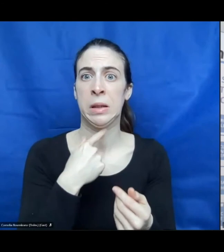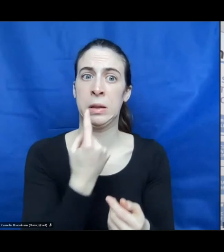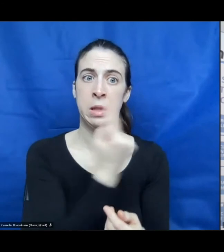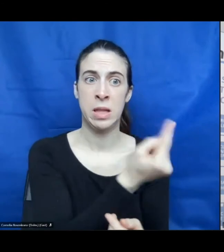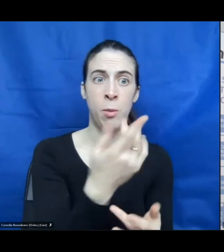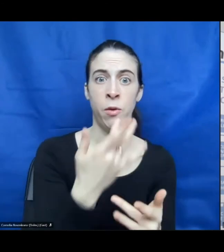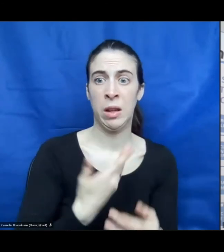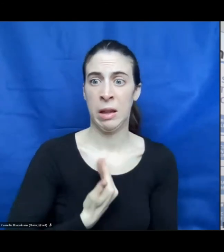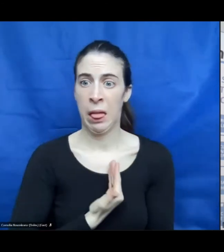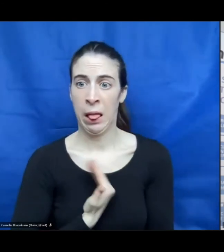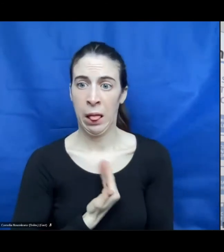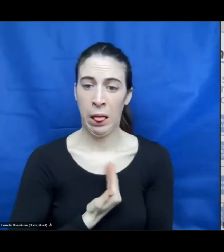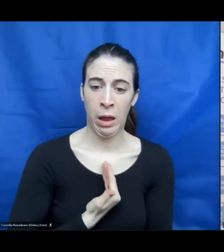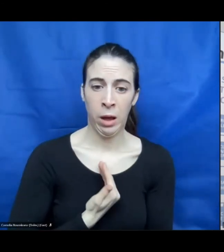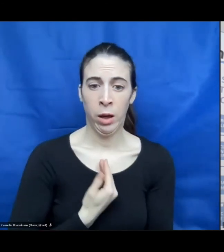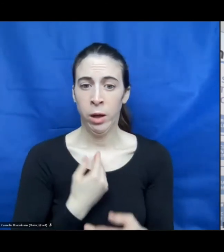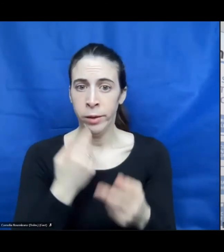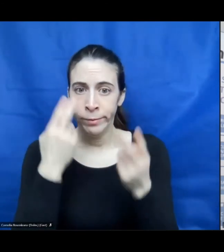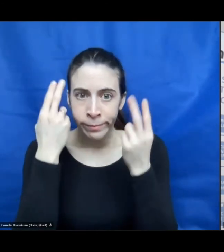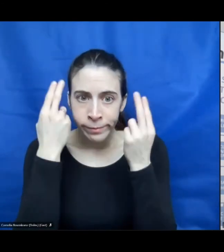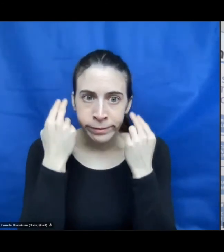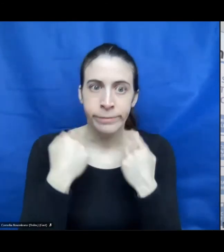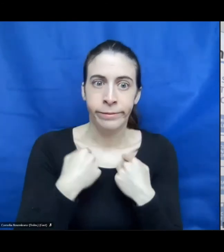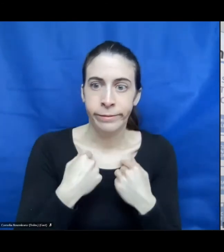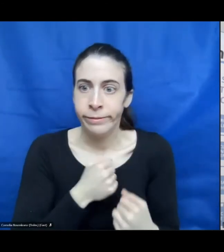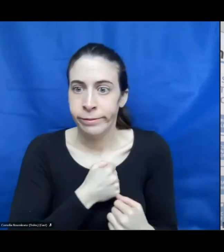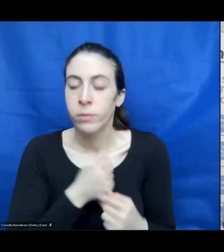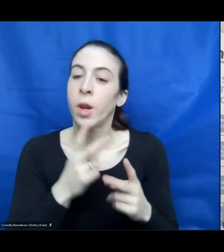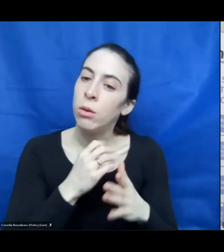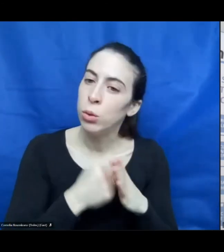enough self-esteem to do it. Just start, do it.